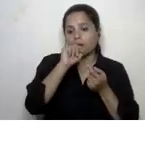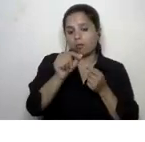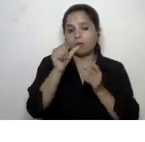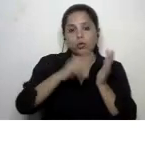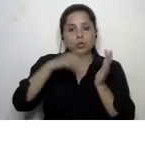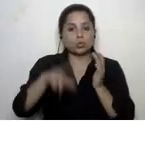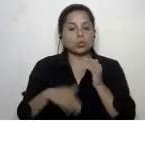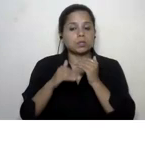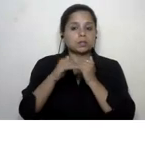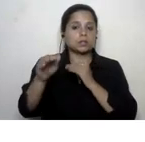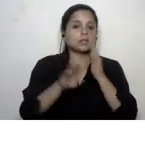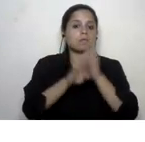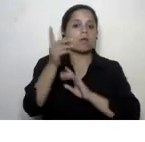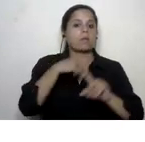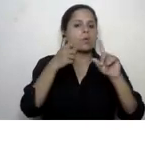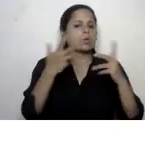sustainable development goals